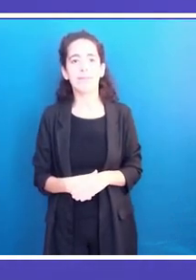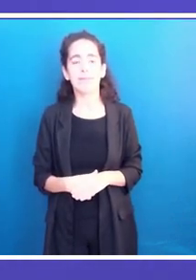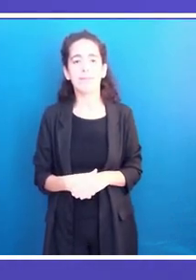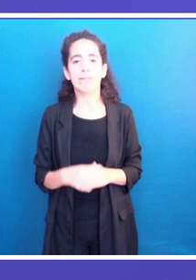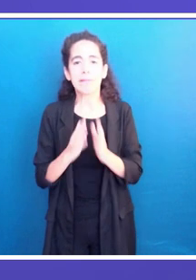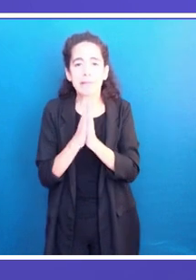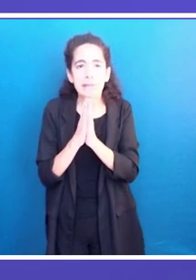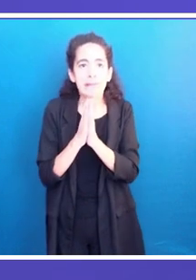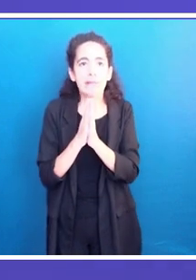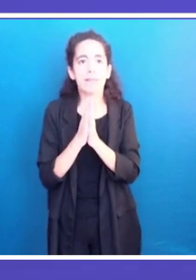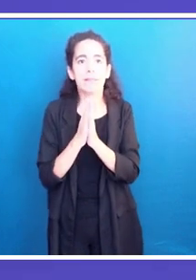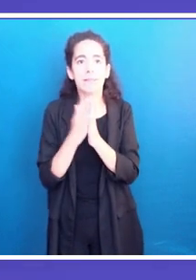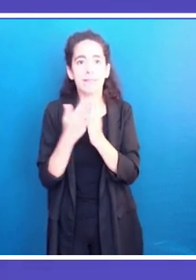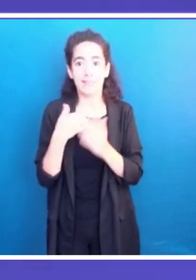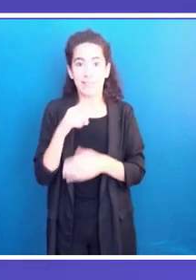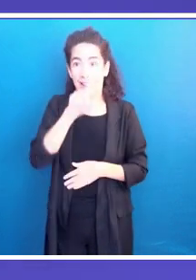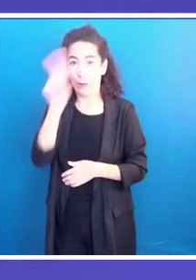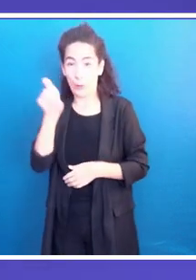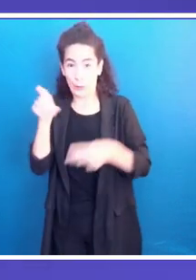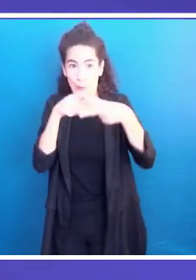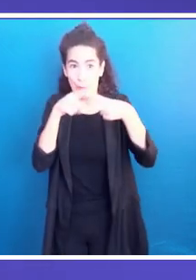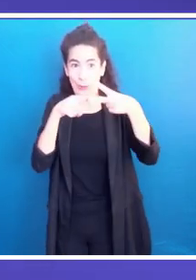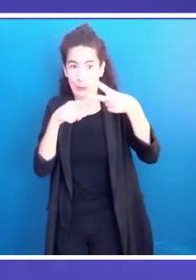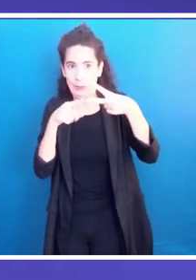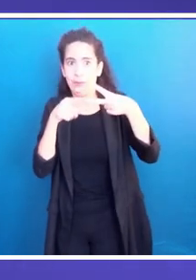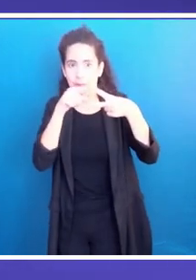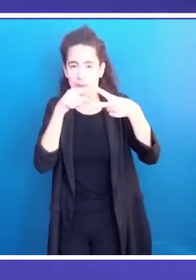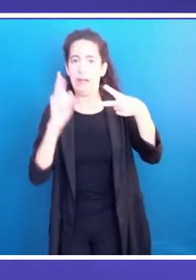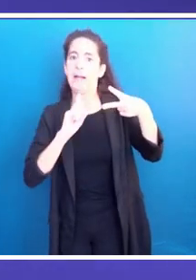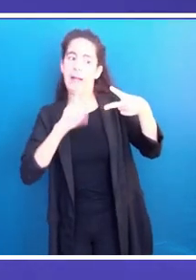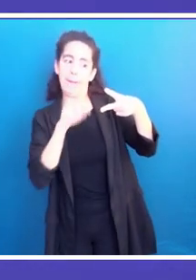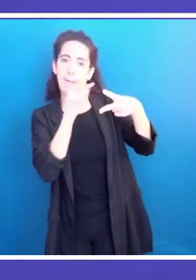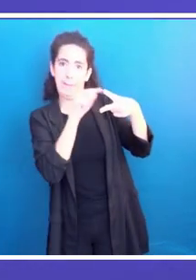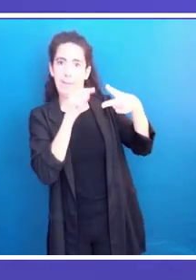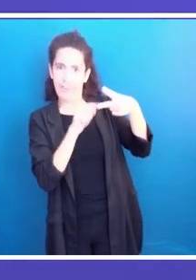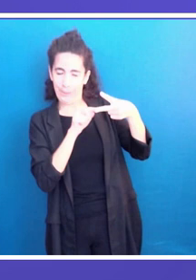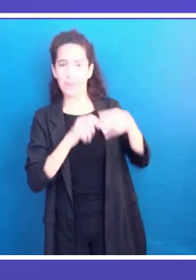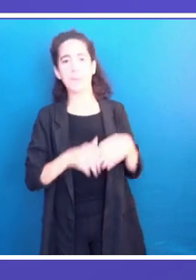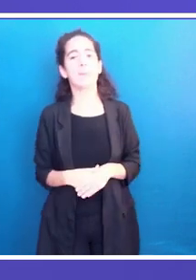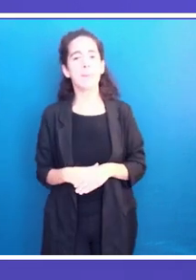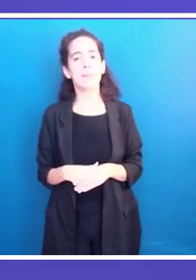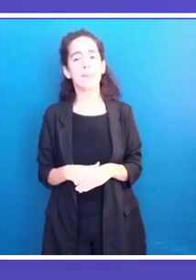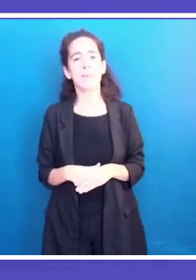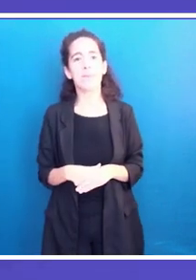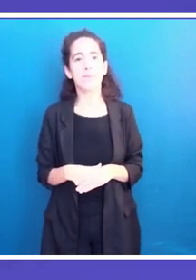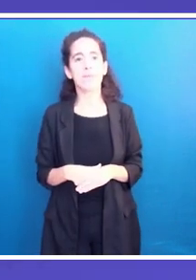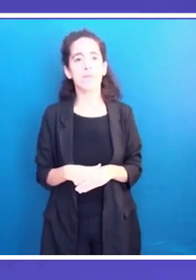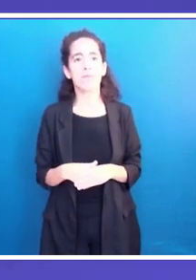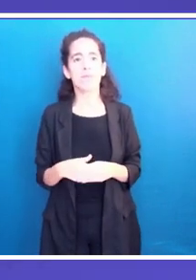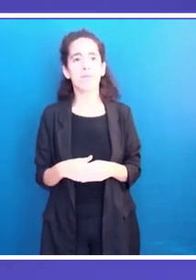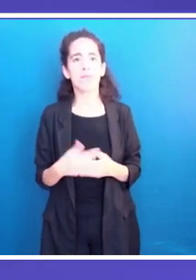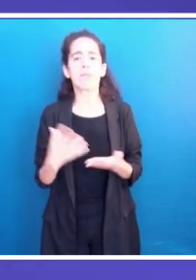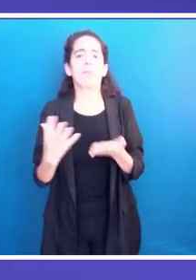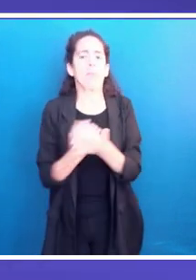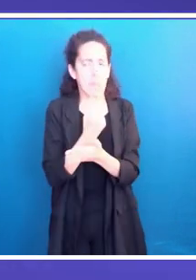remind you, first, how can gender equality lead to sustainable development or enhance